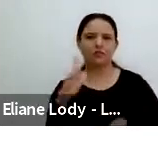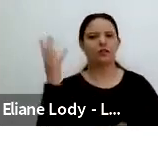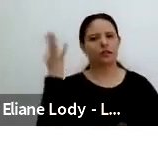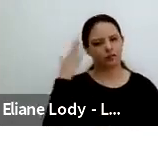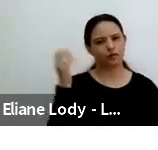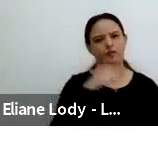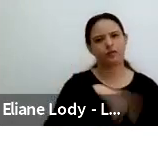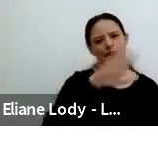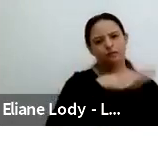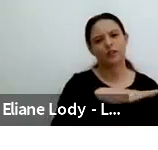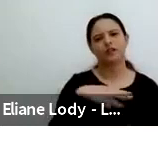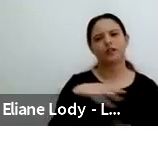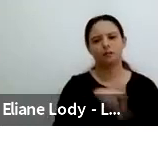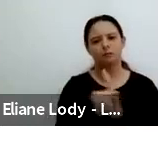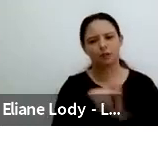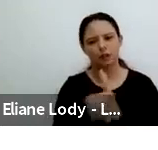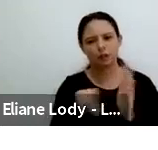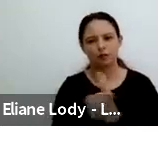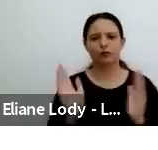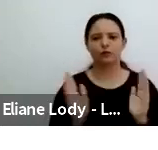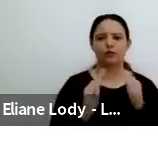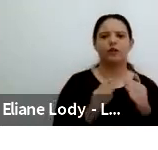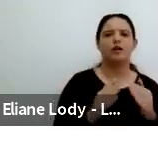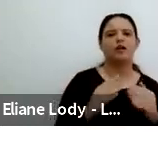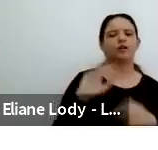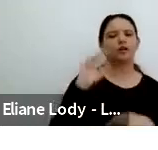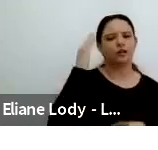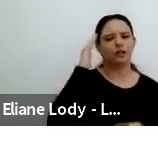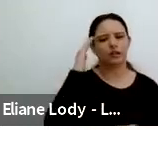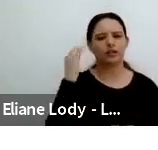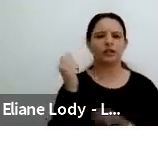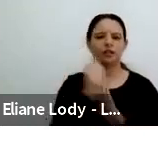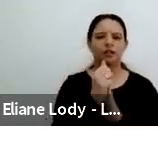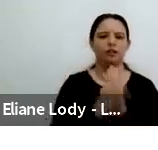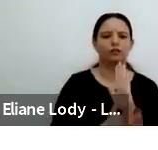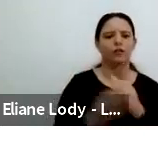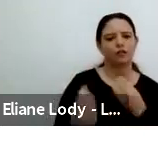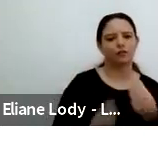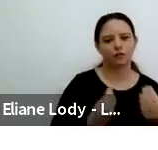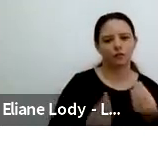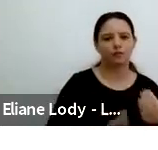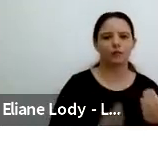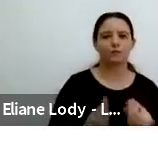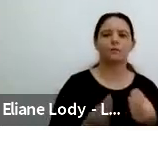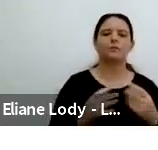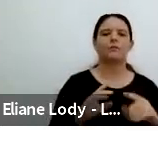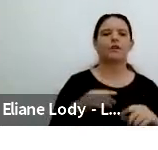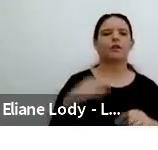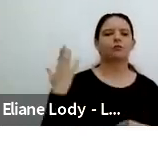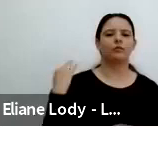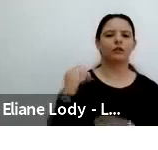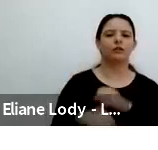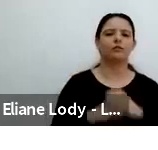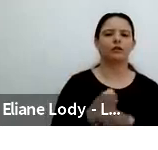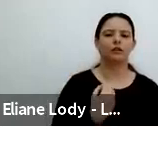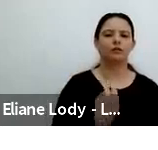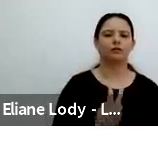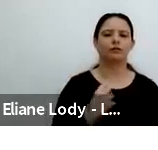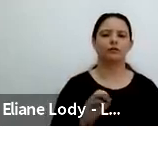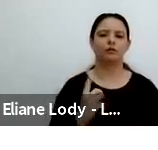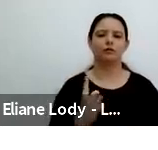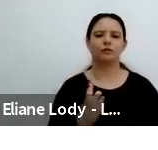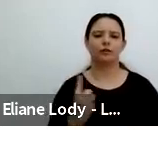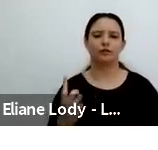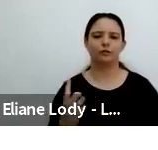systems. This is from Engstrom 2001. And I want to say generally to start that I